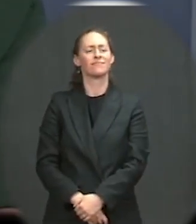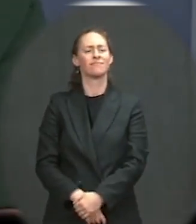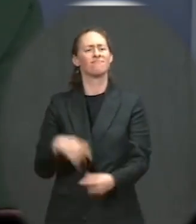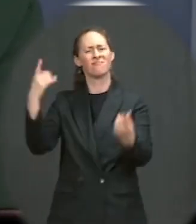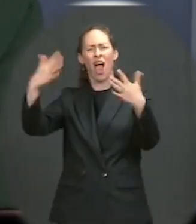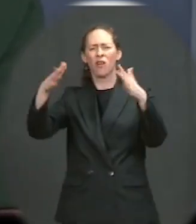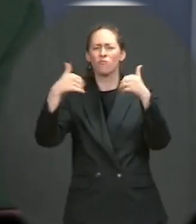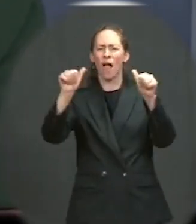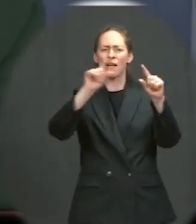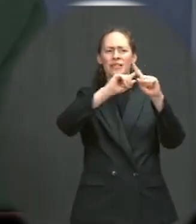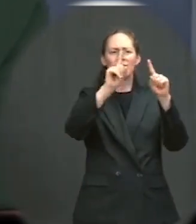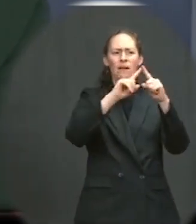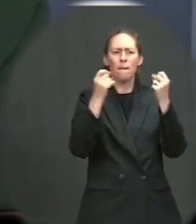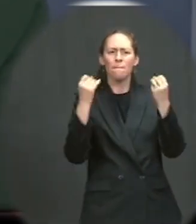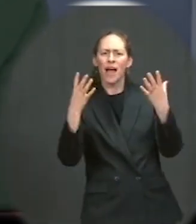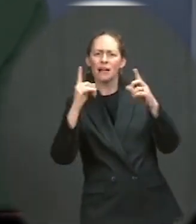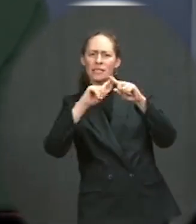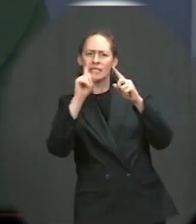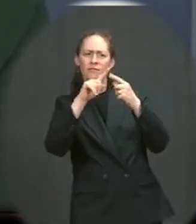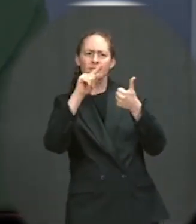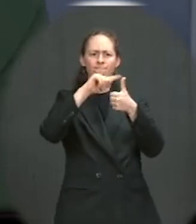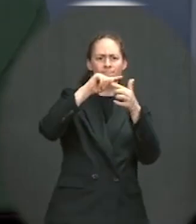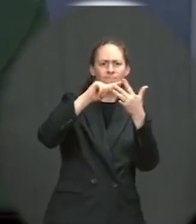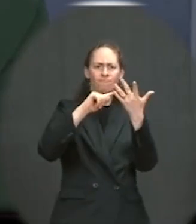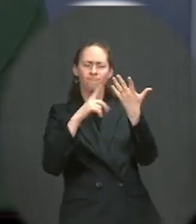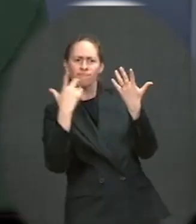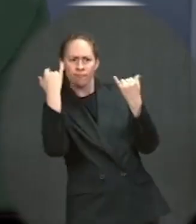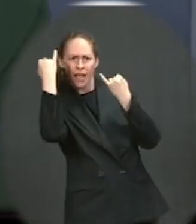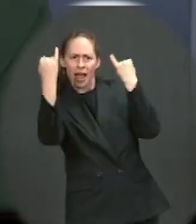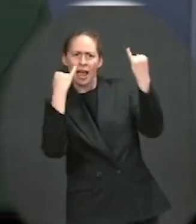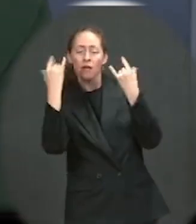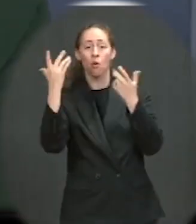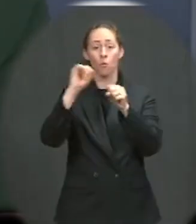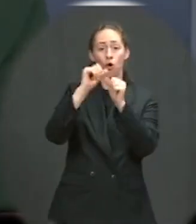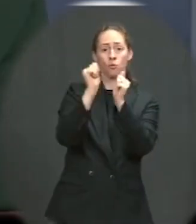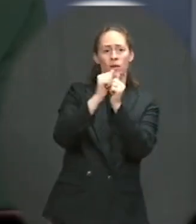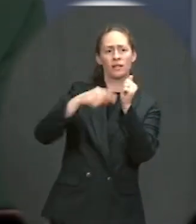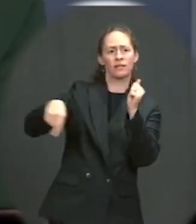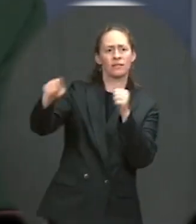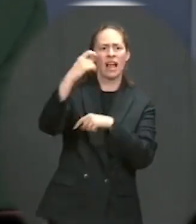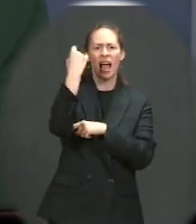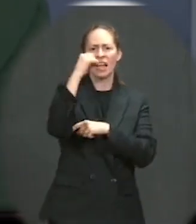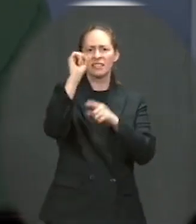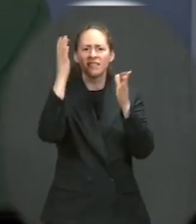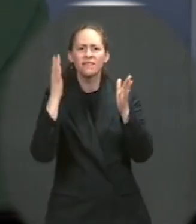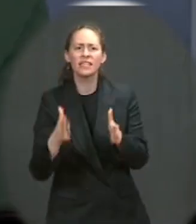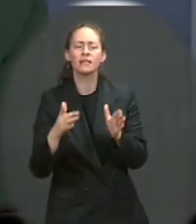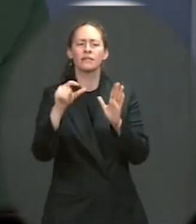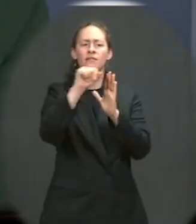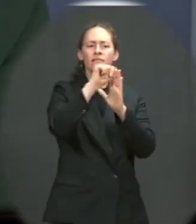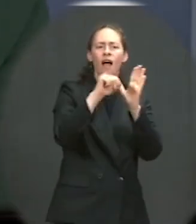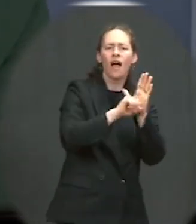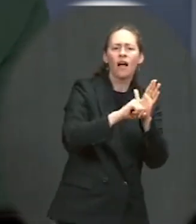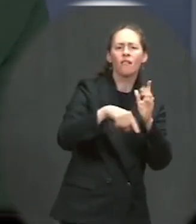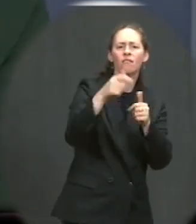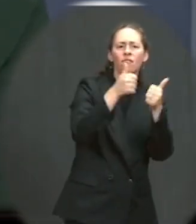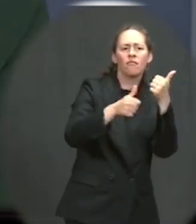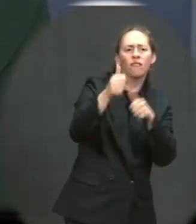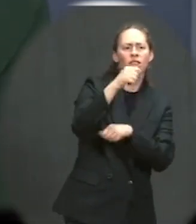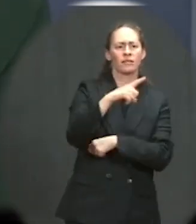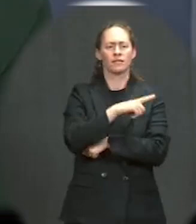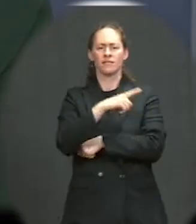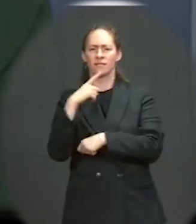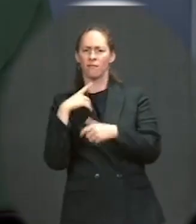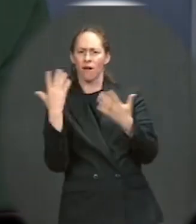across the country with activists, with states, with legislators, using every lever at our disposal to expand